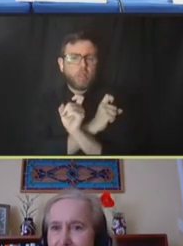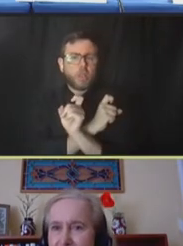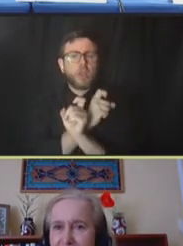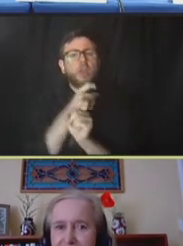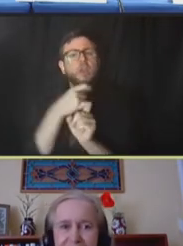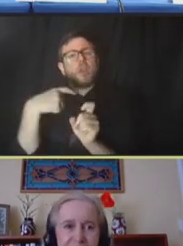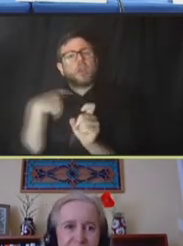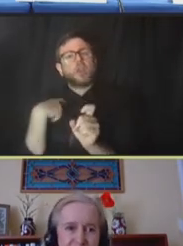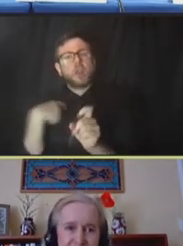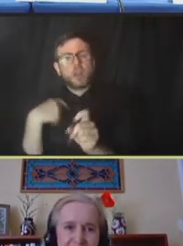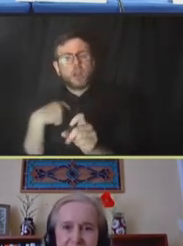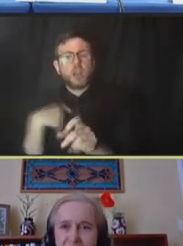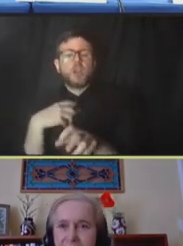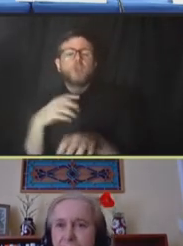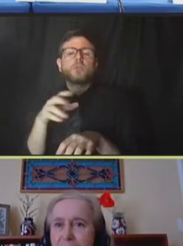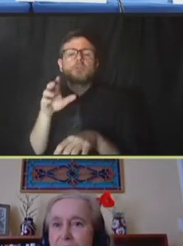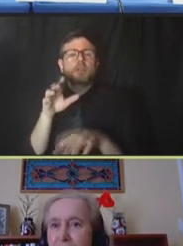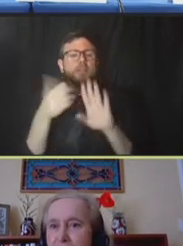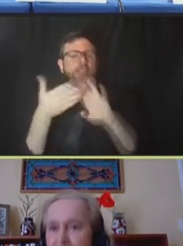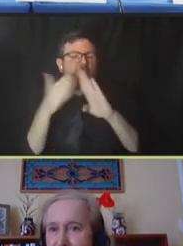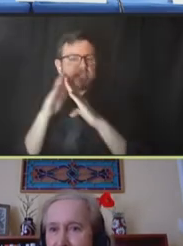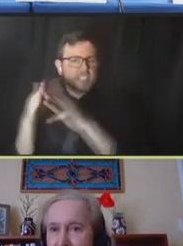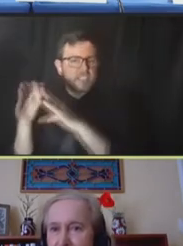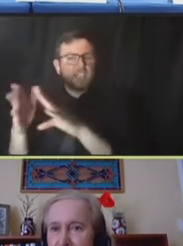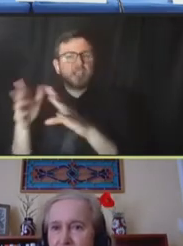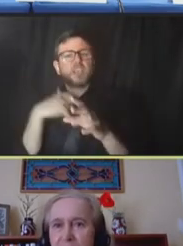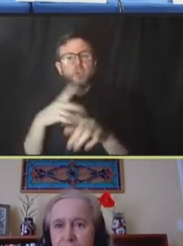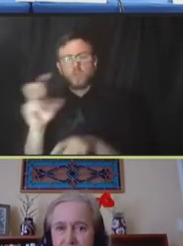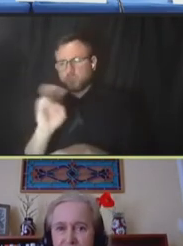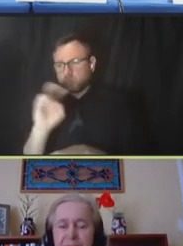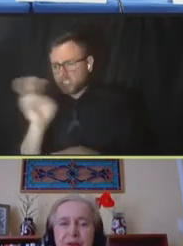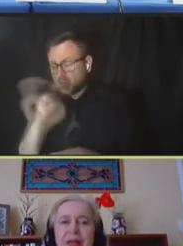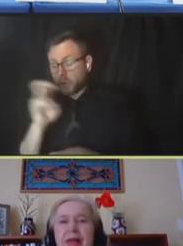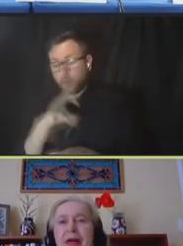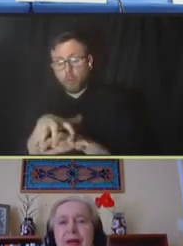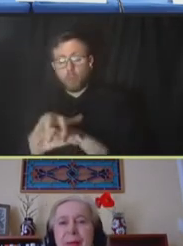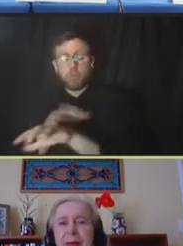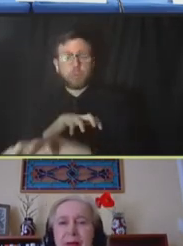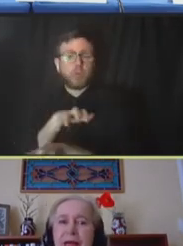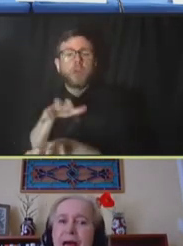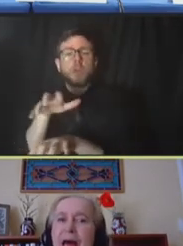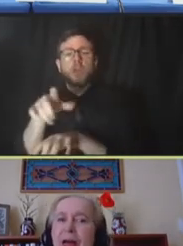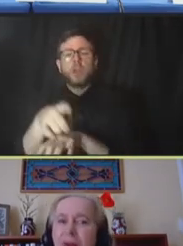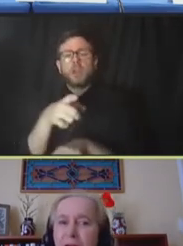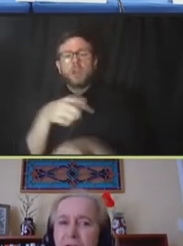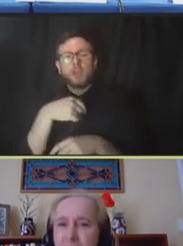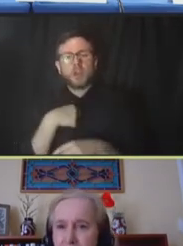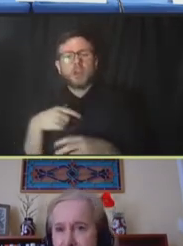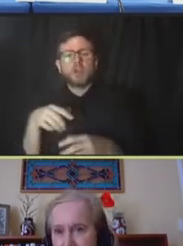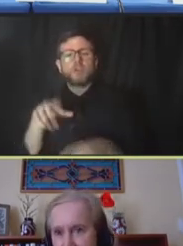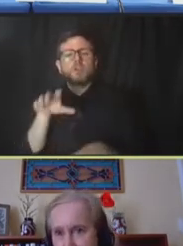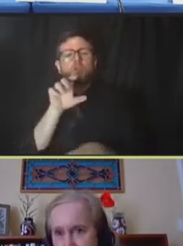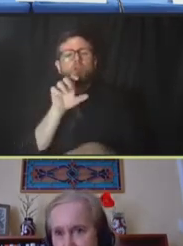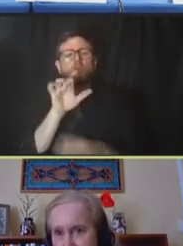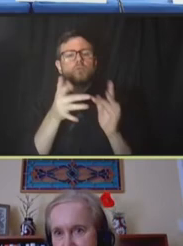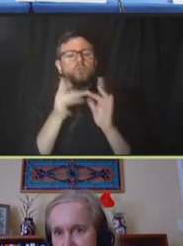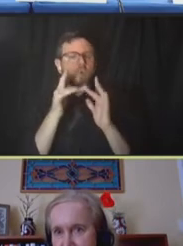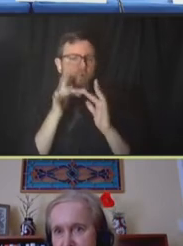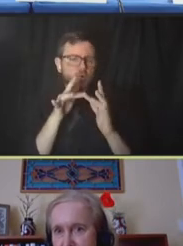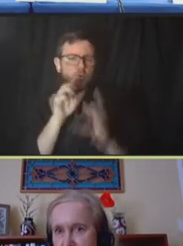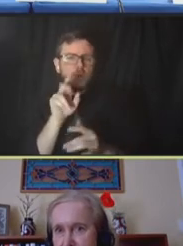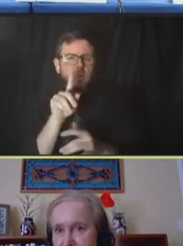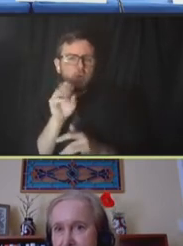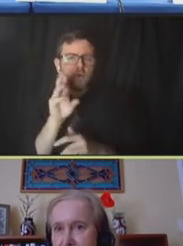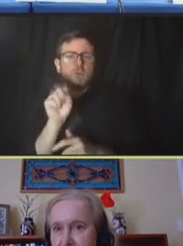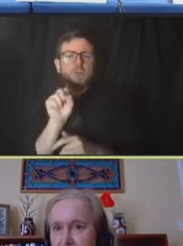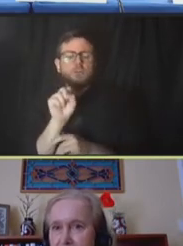networks, the internet, various social networks, which we've been hearing a lot about, and also supply chains, which